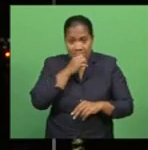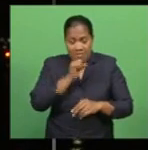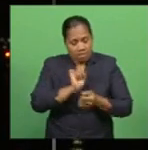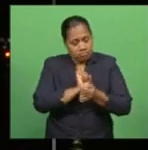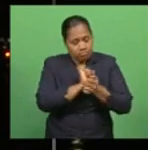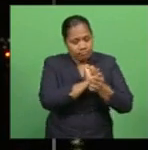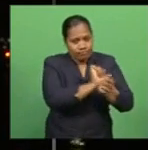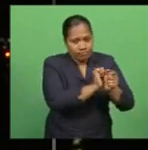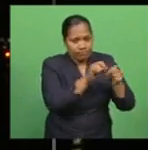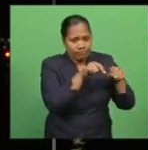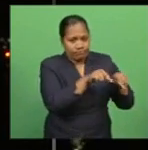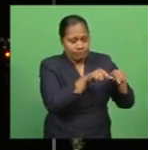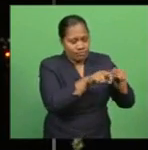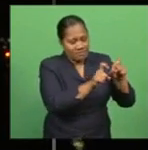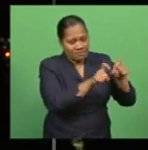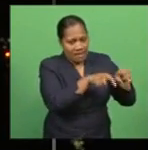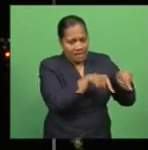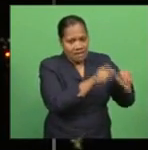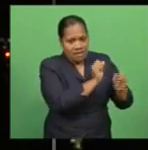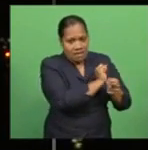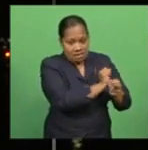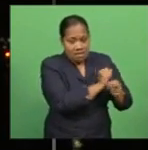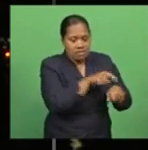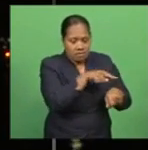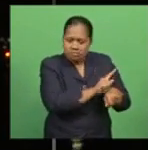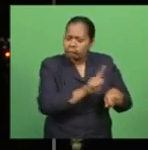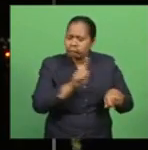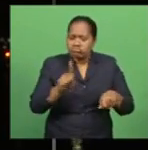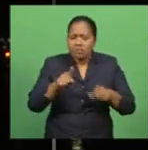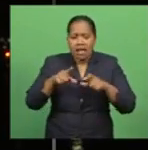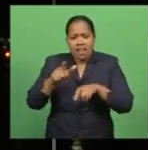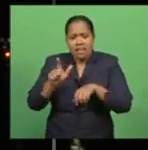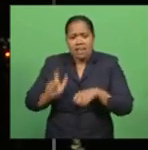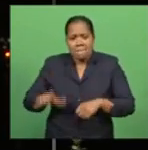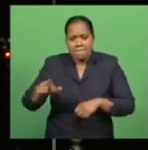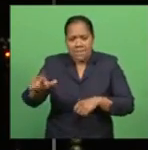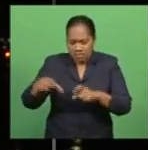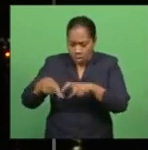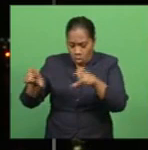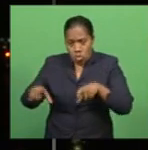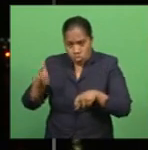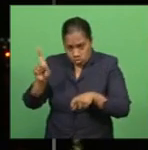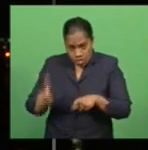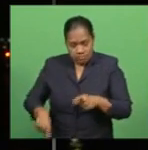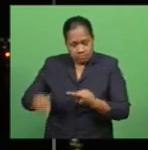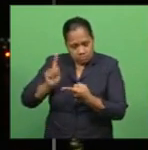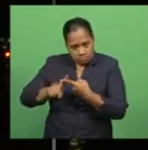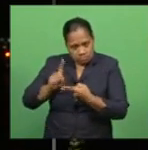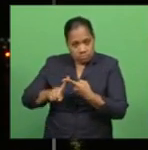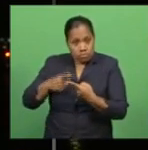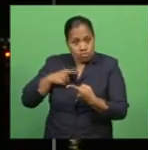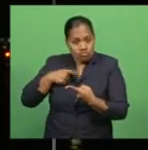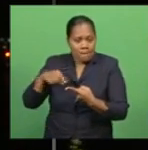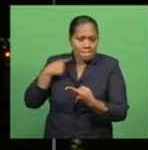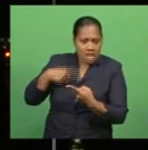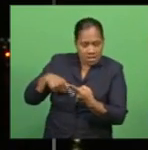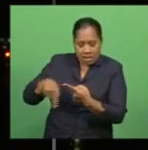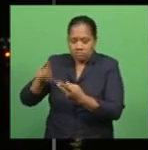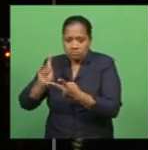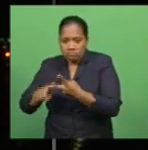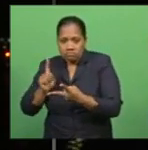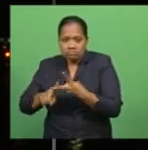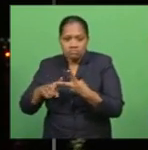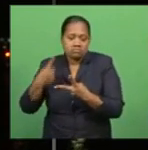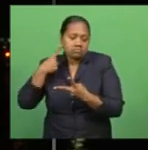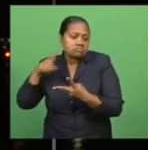custody. Veresa Watia appeared at the Lambasa Magistrate Court today, charged with one count of murder and one count of failure to comply